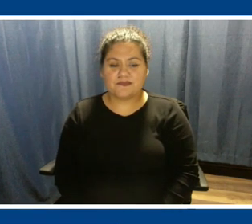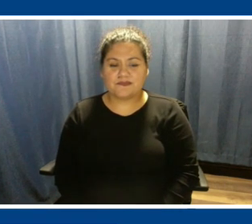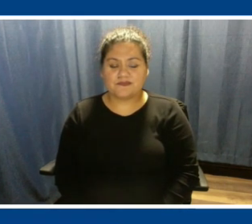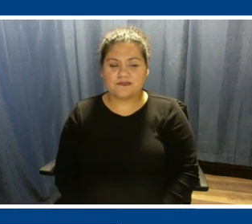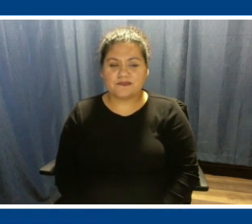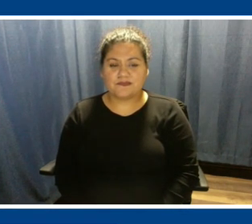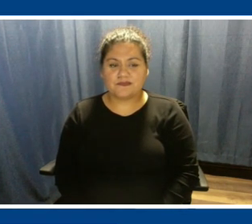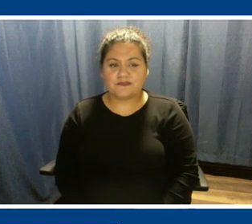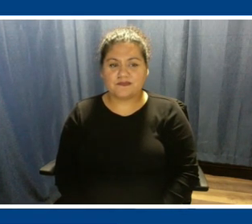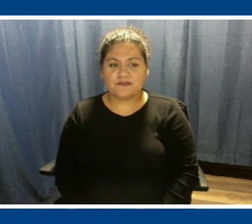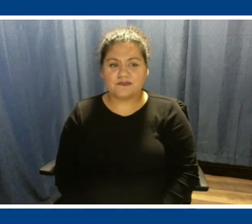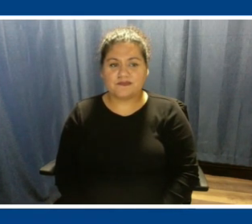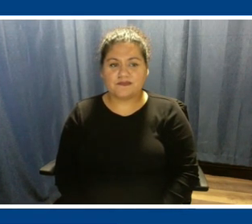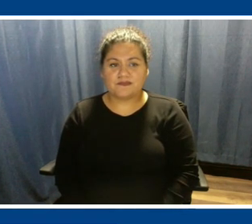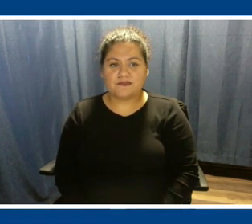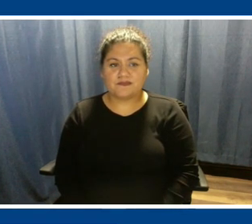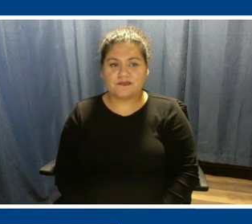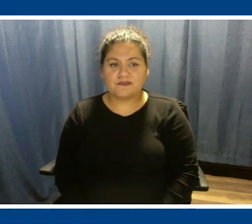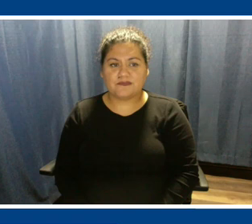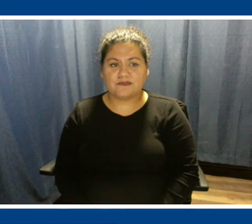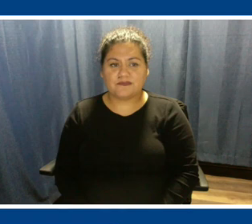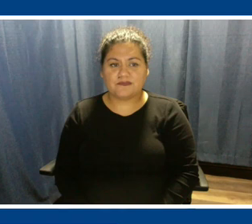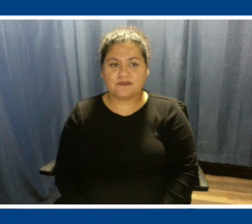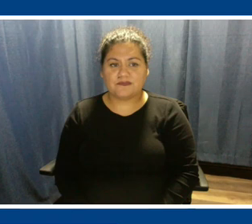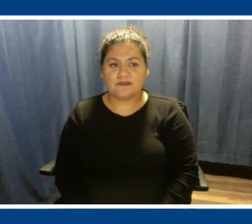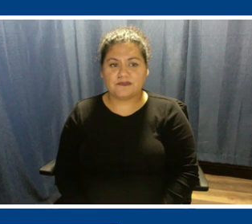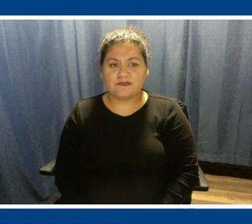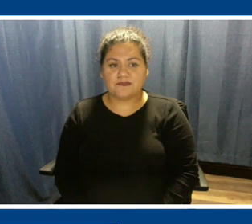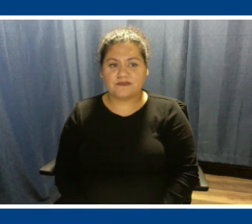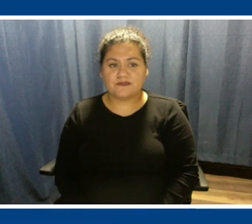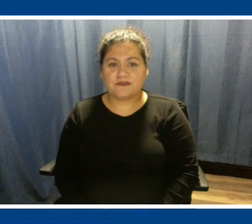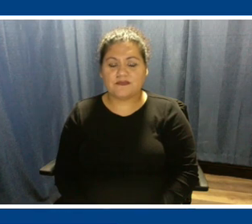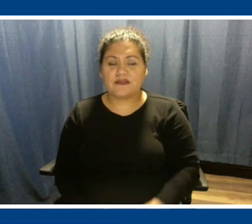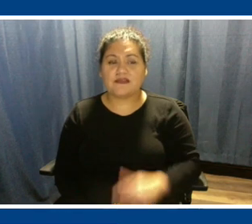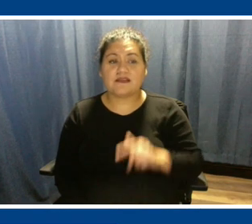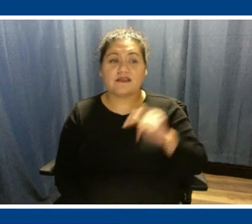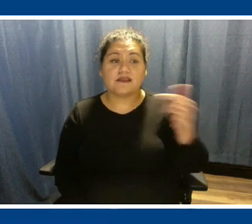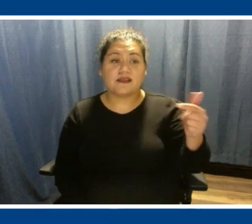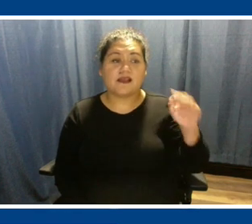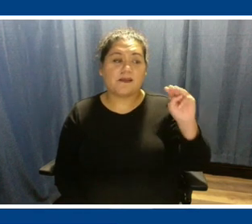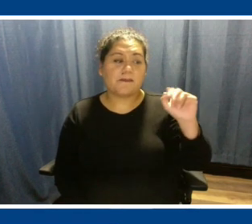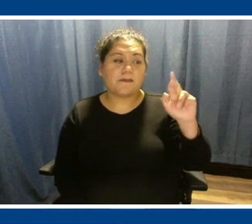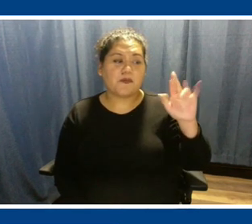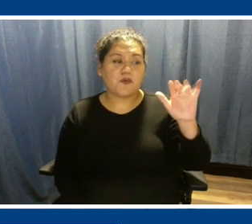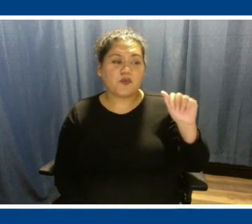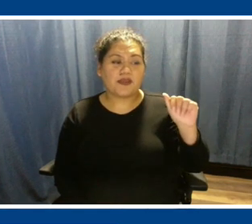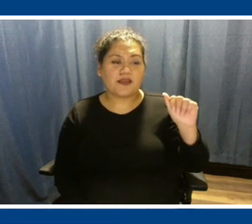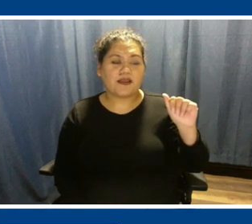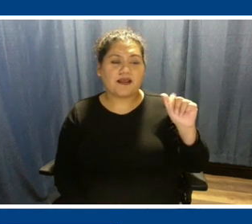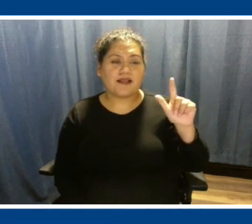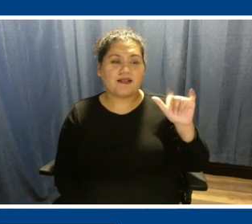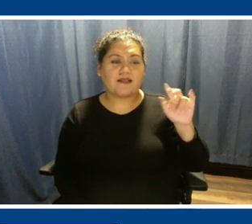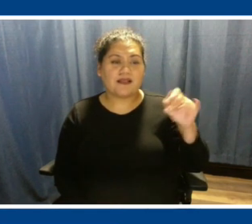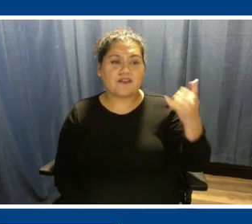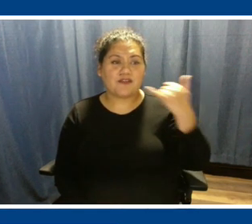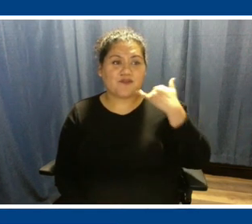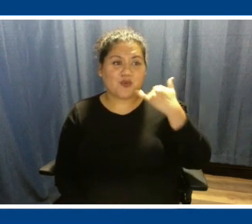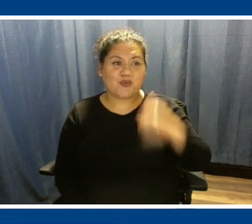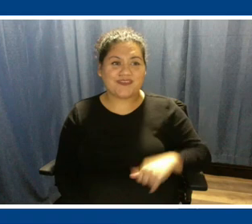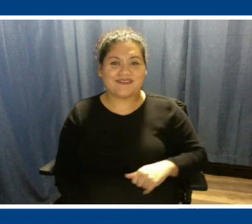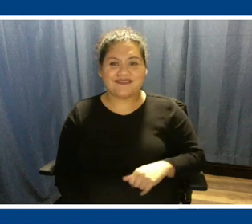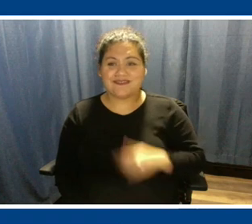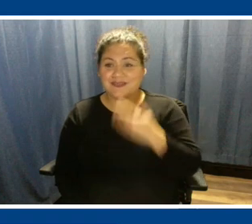And we are going to go to Maria, who is next live on the phone. Maria?